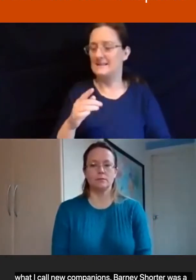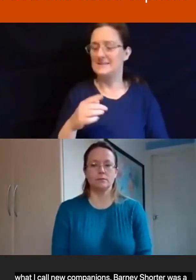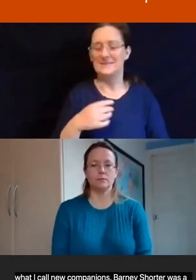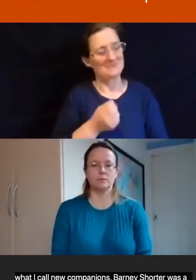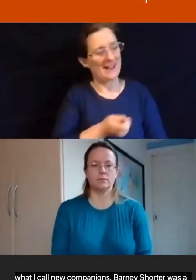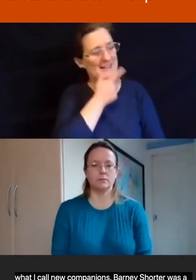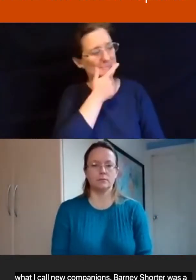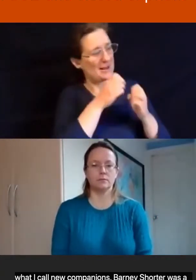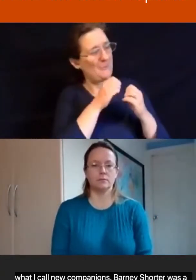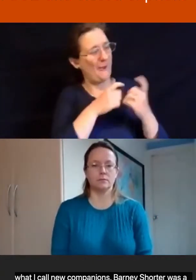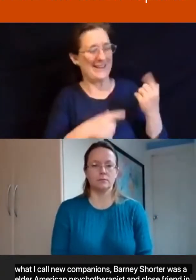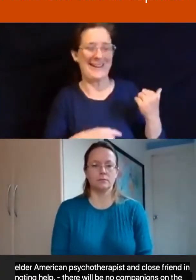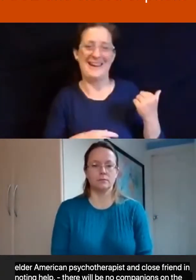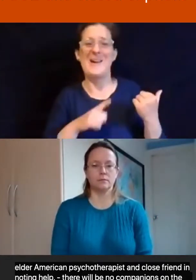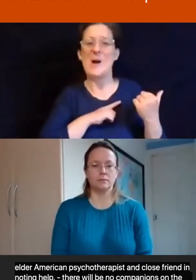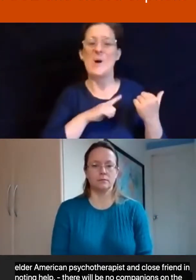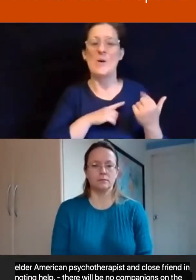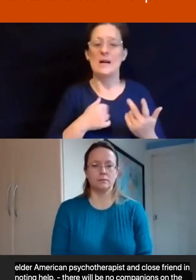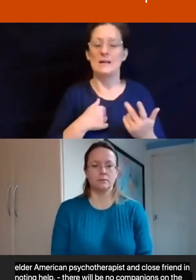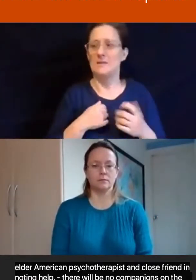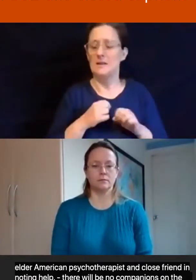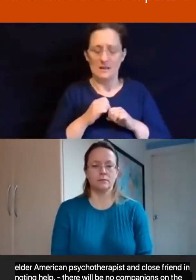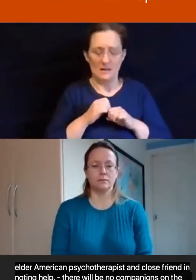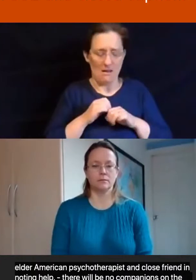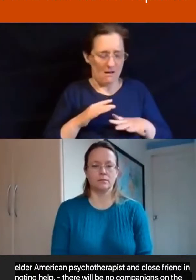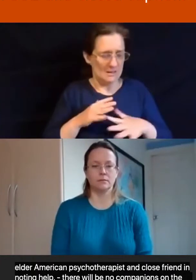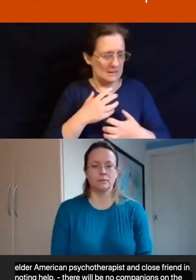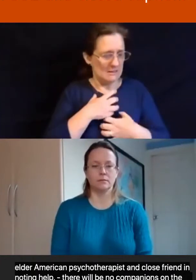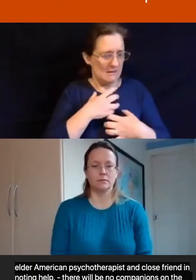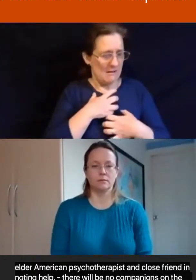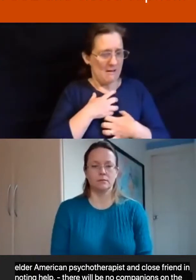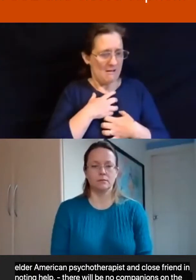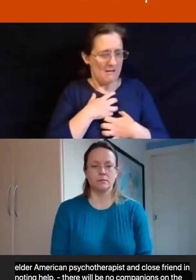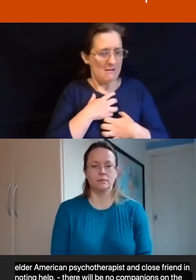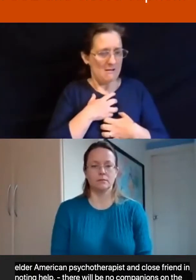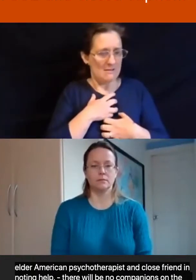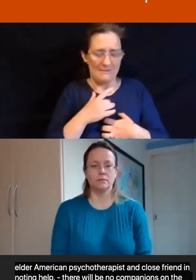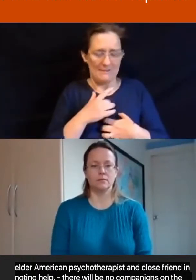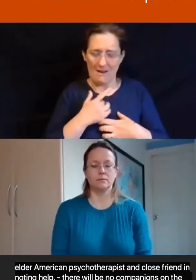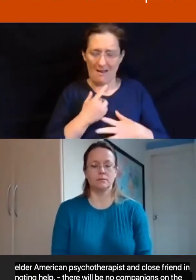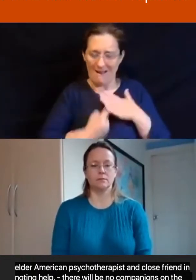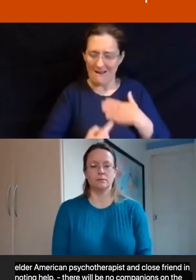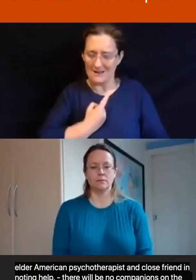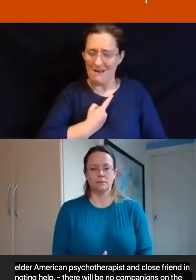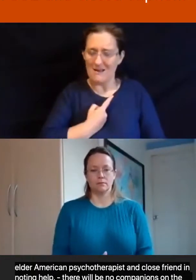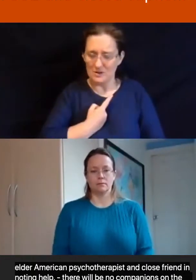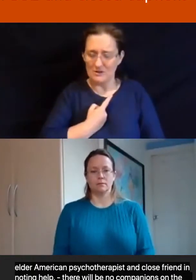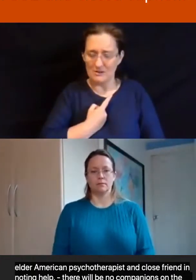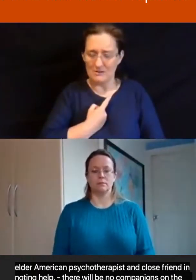because I was lost and scared within those early encounters with isolation and